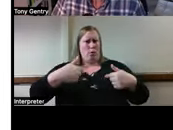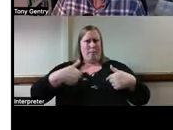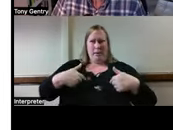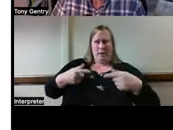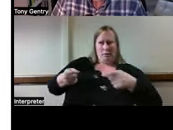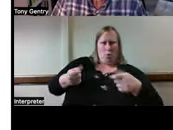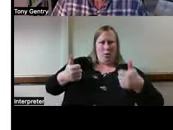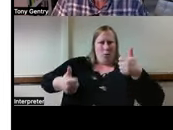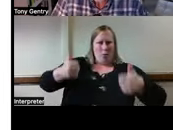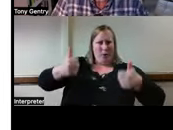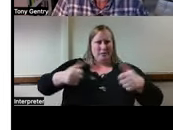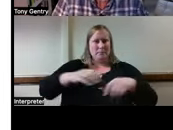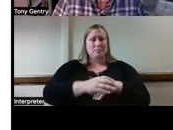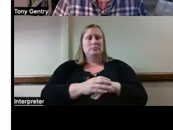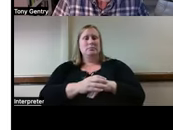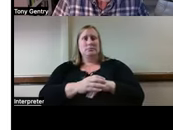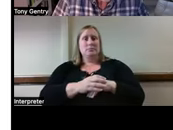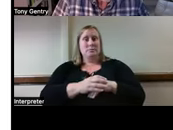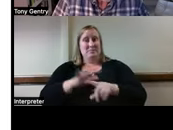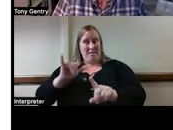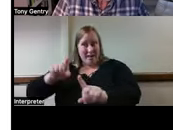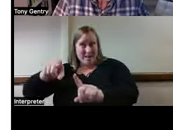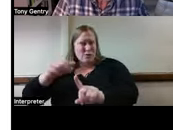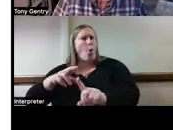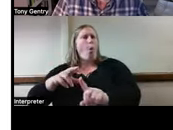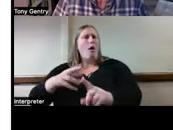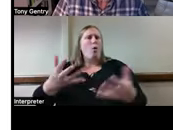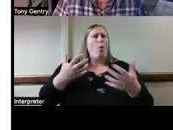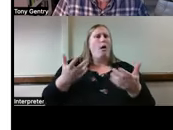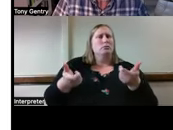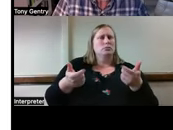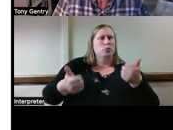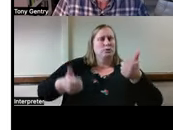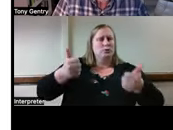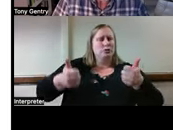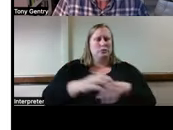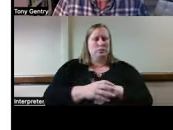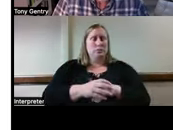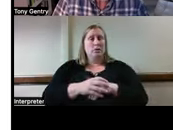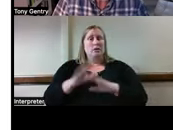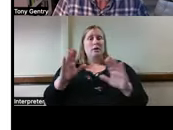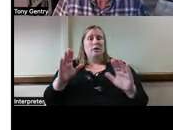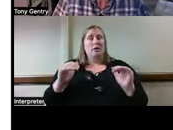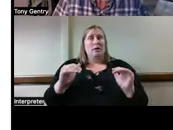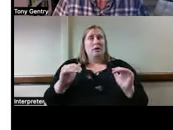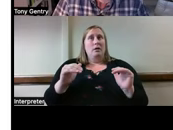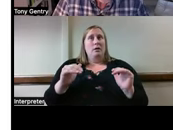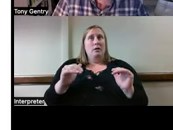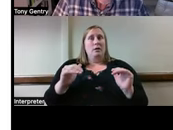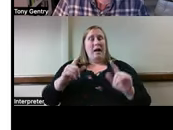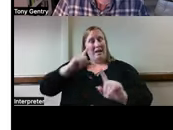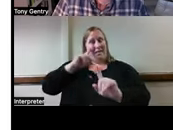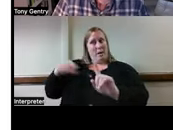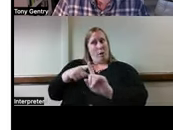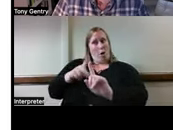overcome actual need? Finally, are smart home technologies designed with the needs of people with disability in